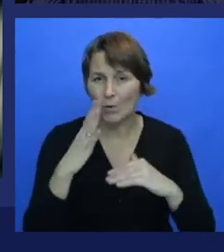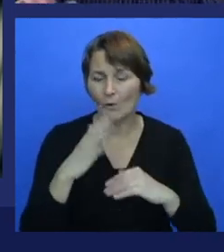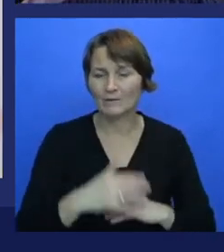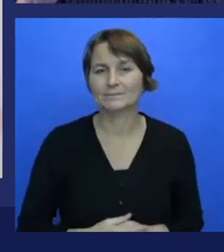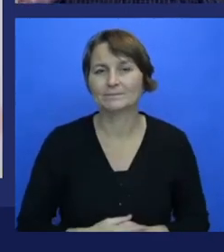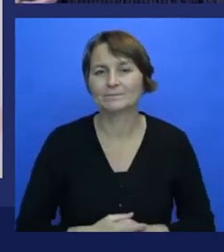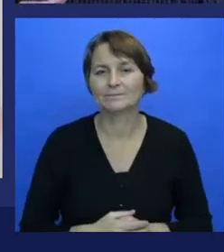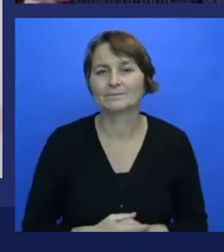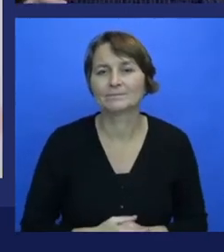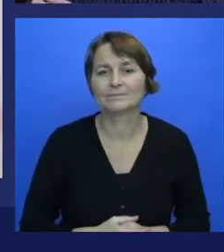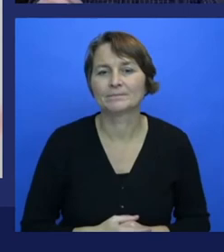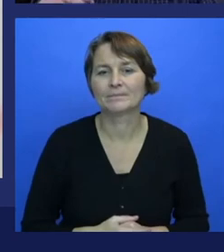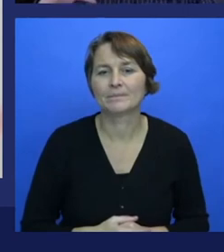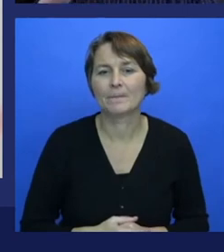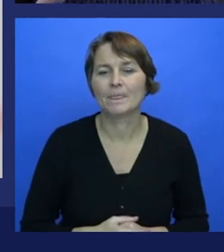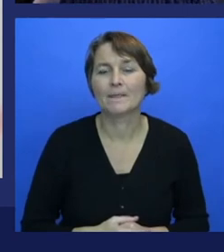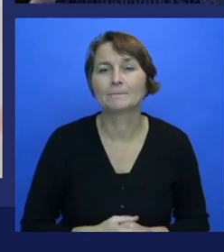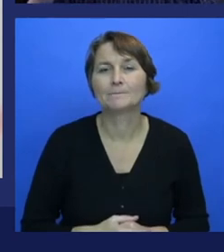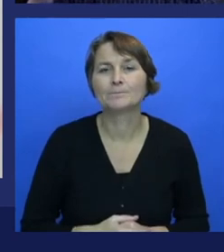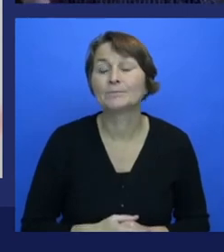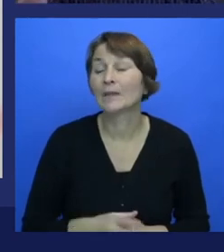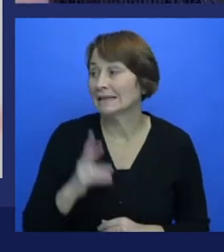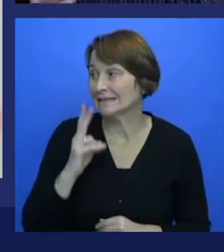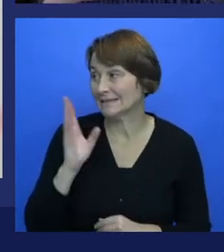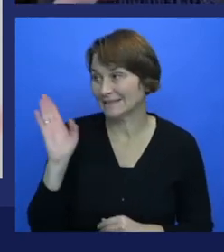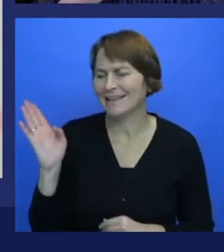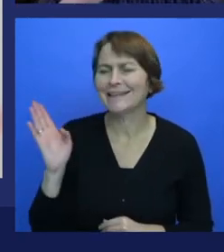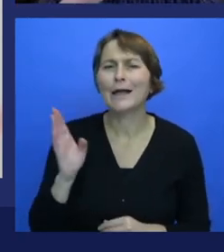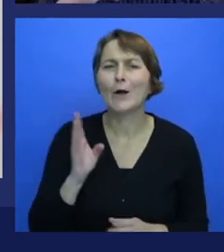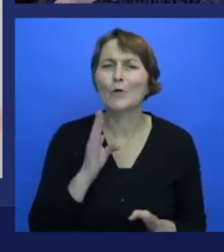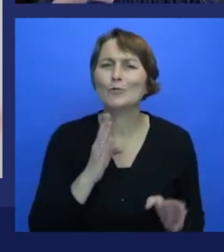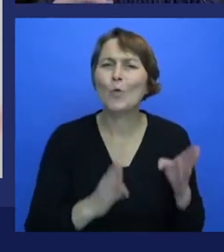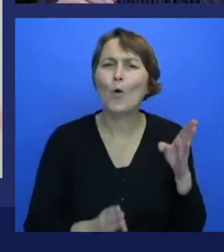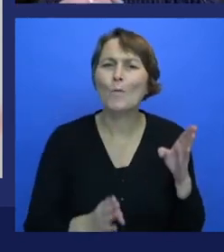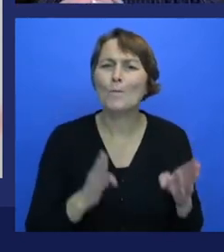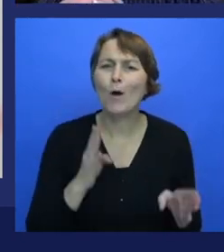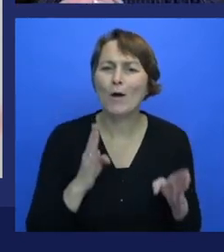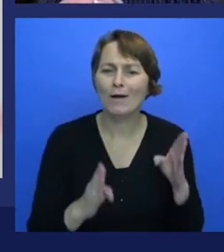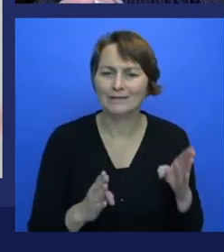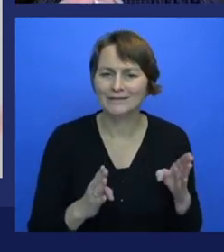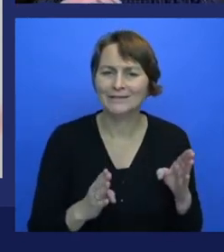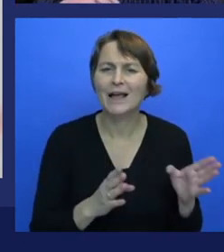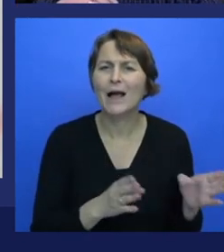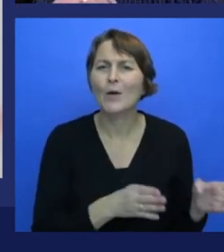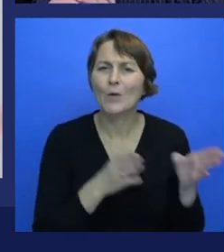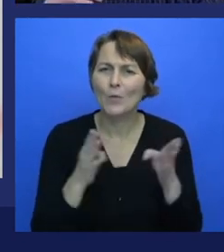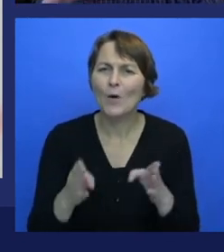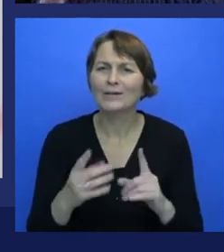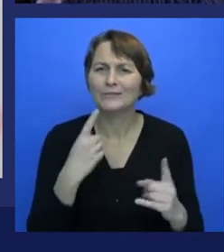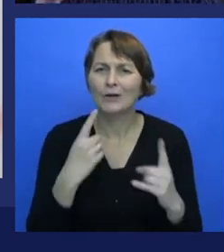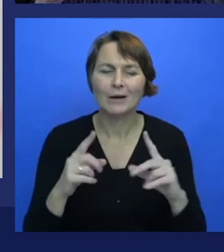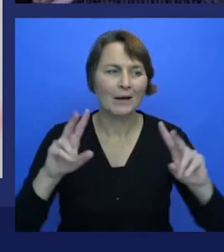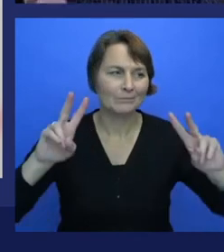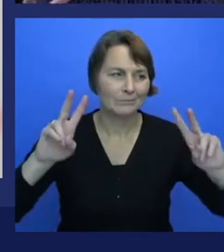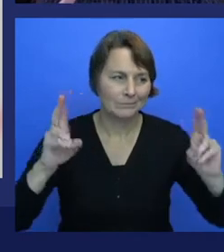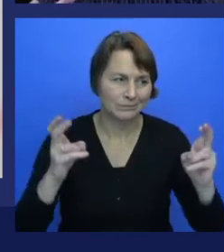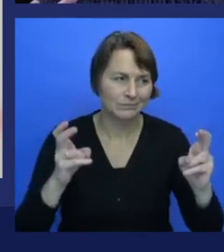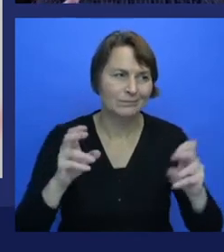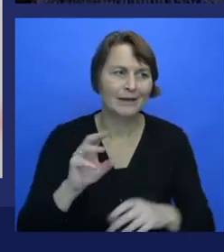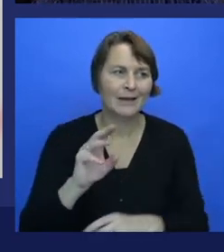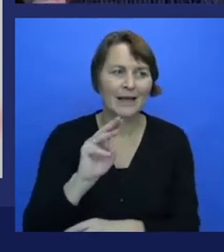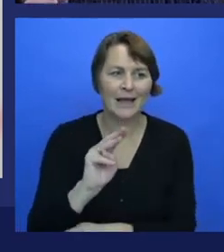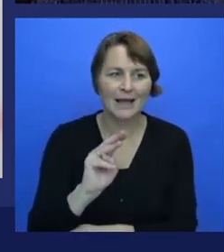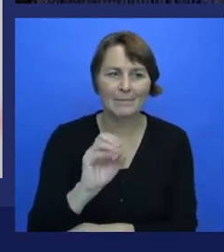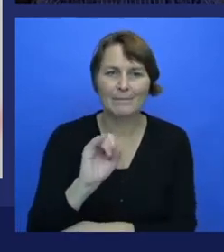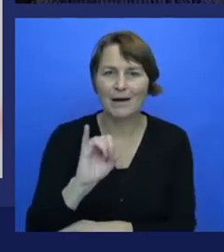closer and closer to the current times, I want to talk about MIT Dactyl. So this is a robotic